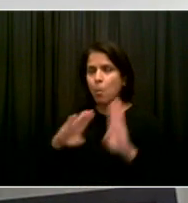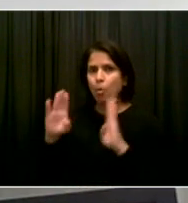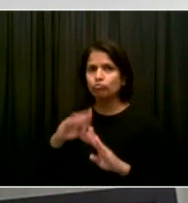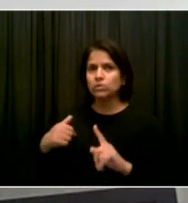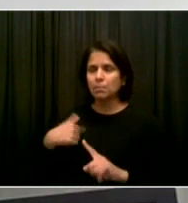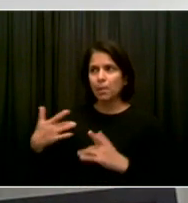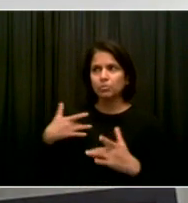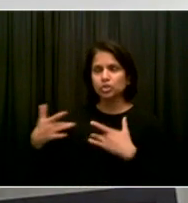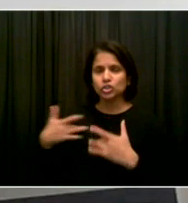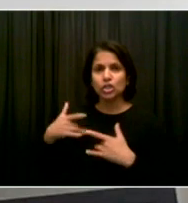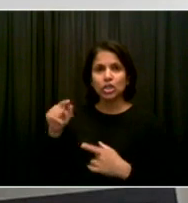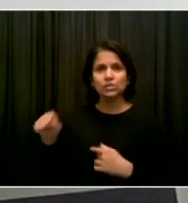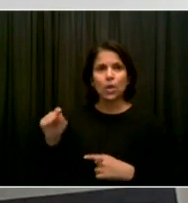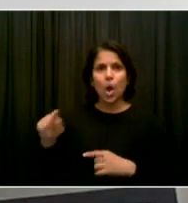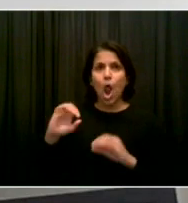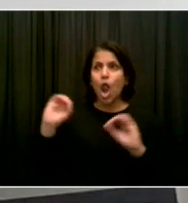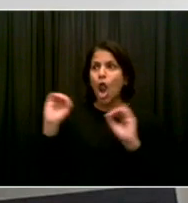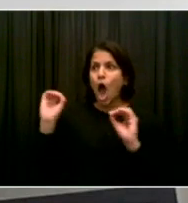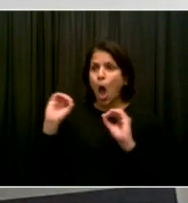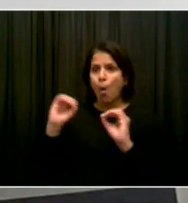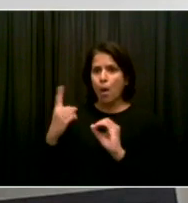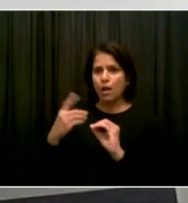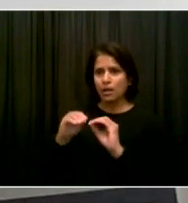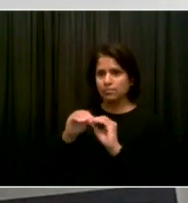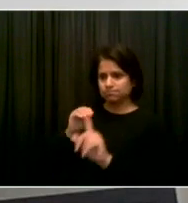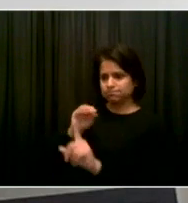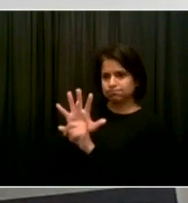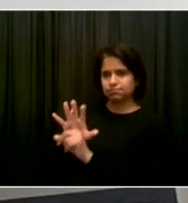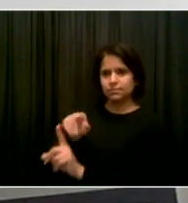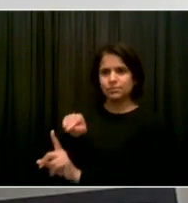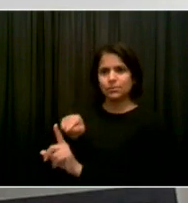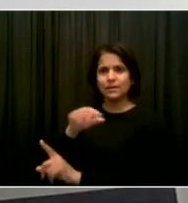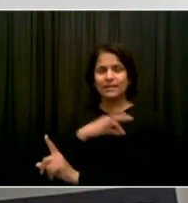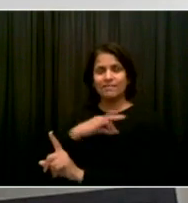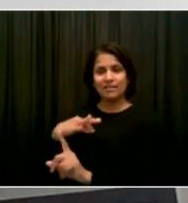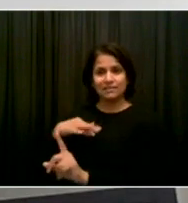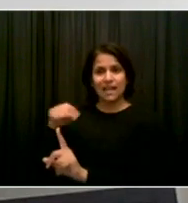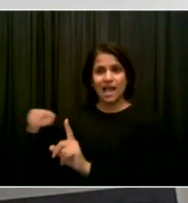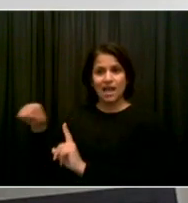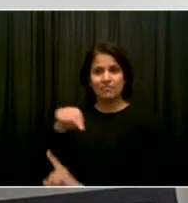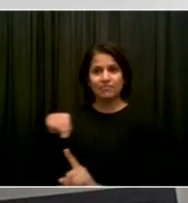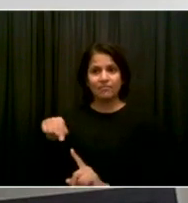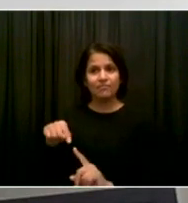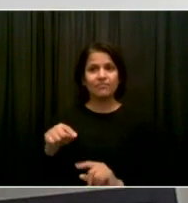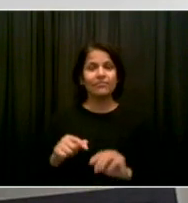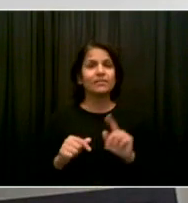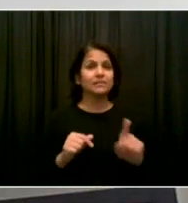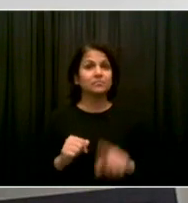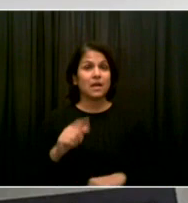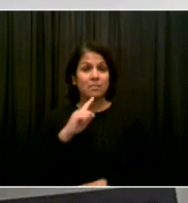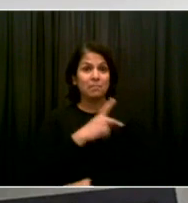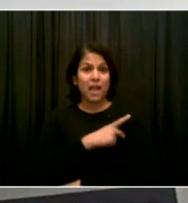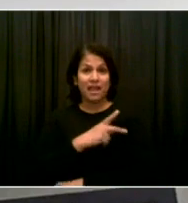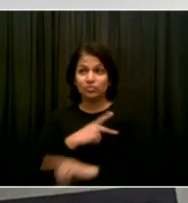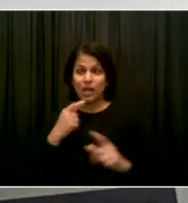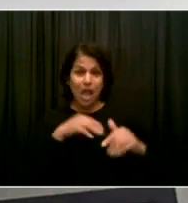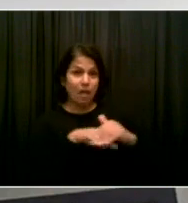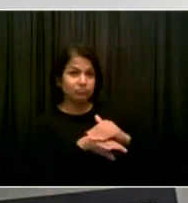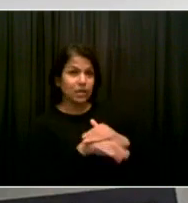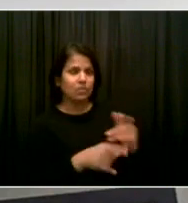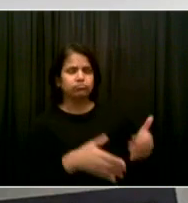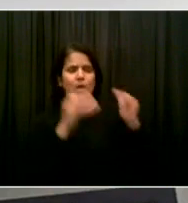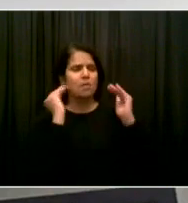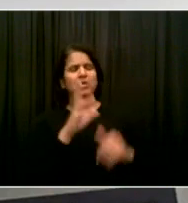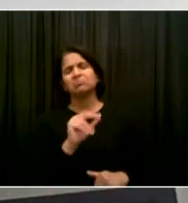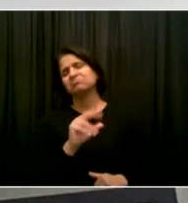We're not seeing large numbers of hospitalized patients overwhelming us. But I am concerned that our own staff will